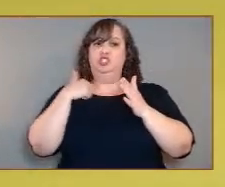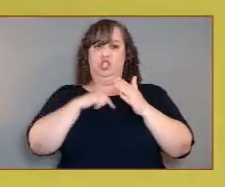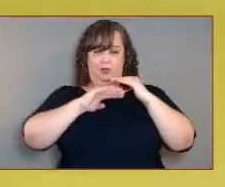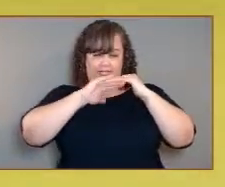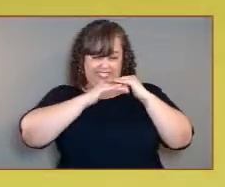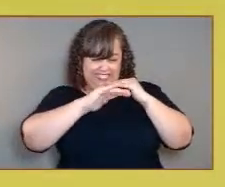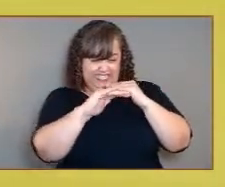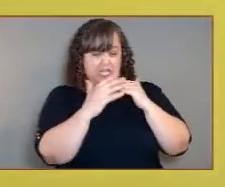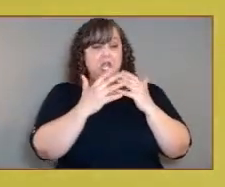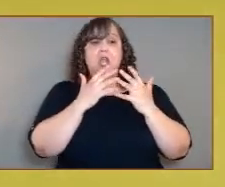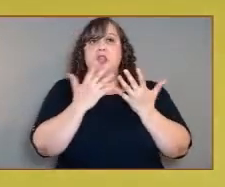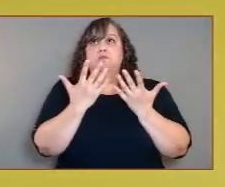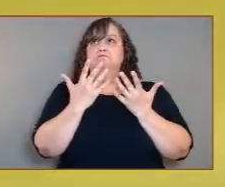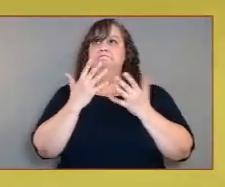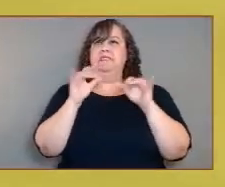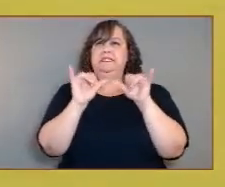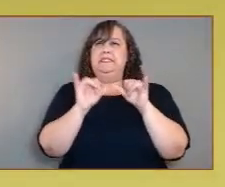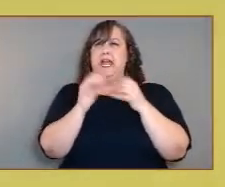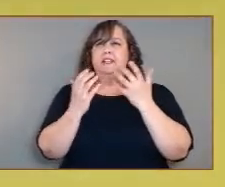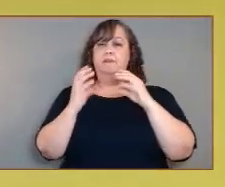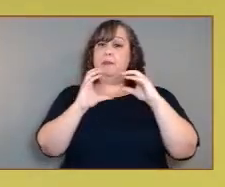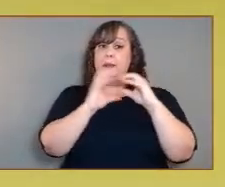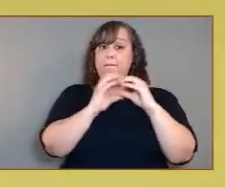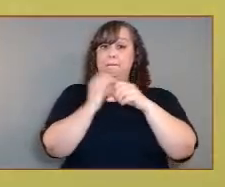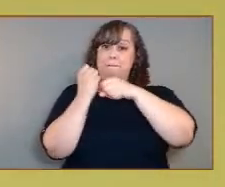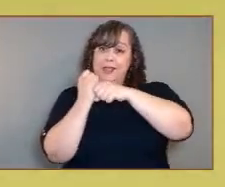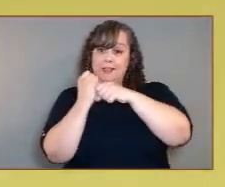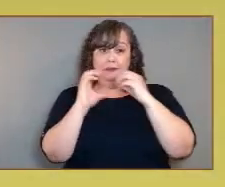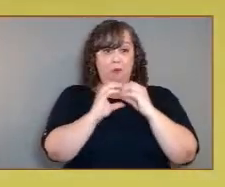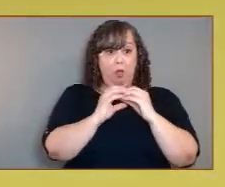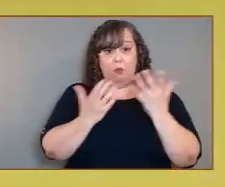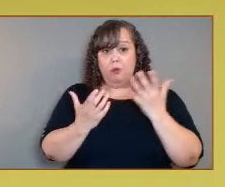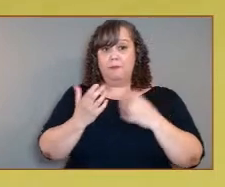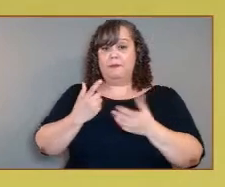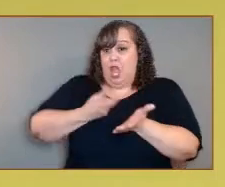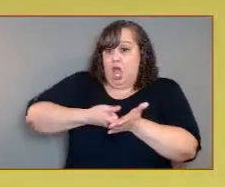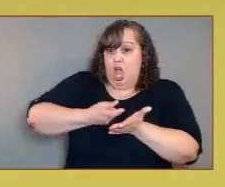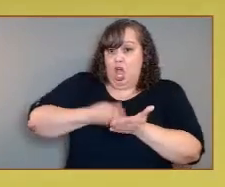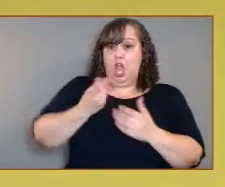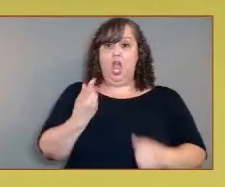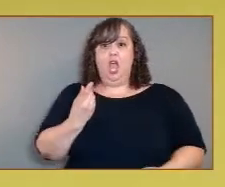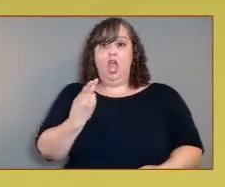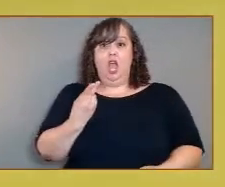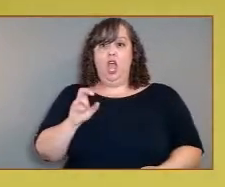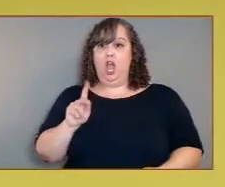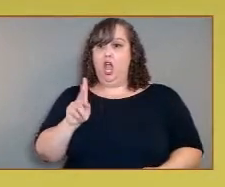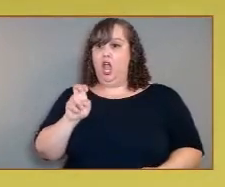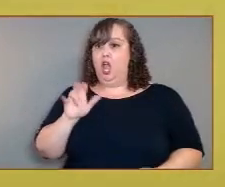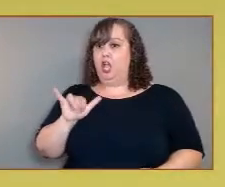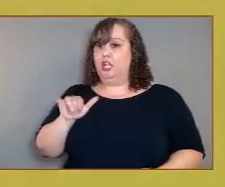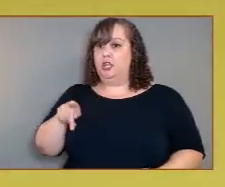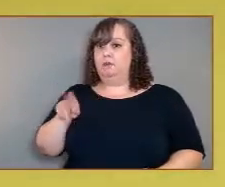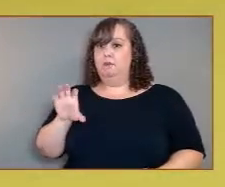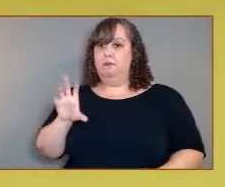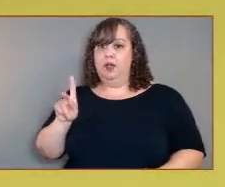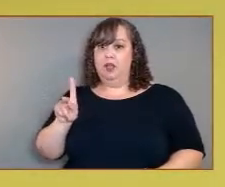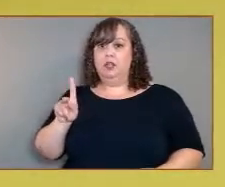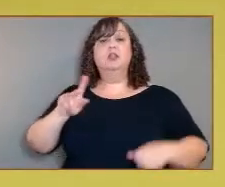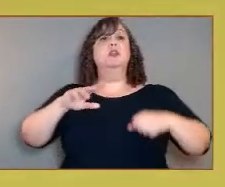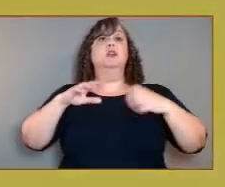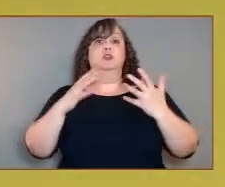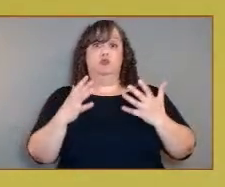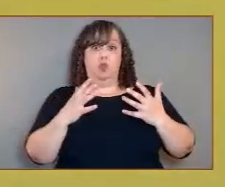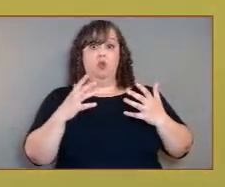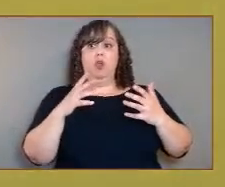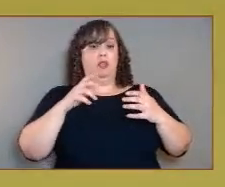s, hockey pucks on the surface. So we could see that Venus almost as if we've landed. And the probe has instruments that can measure the chemistry